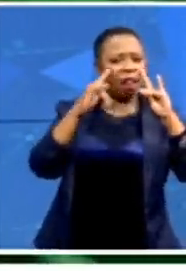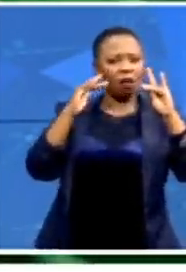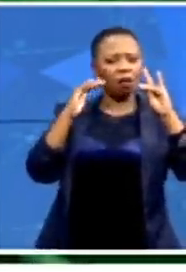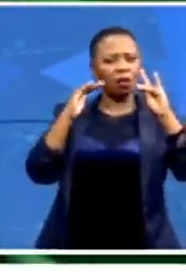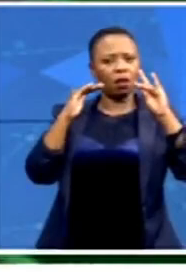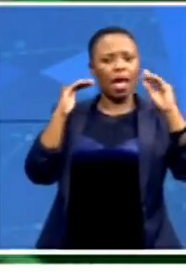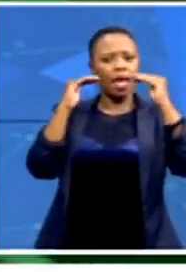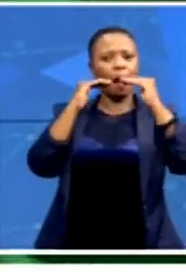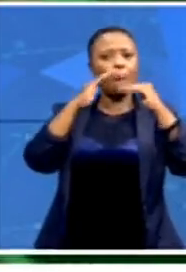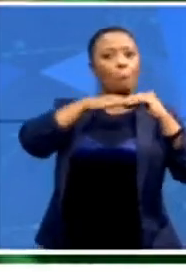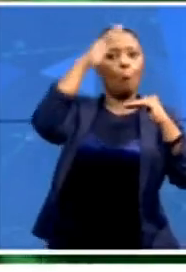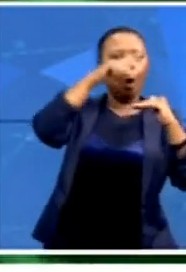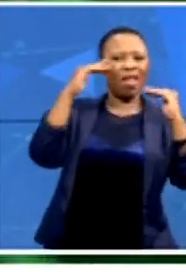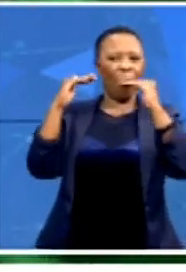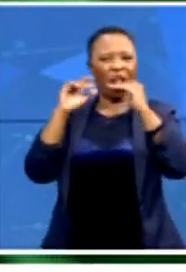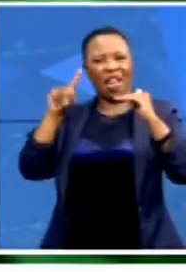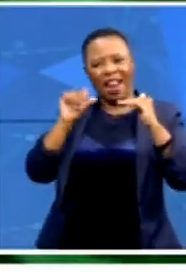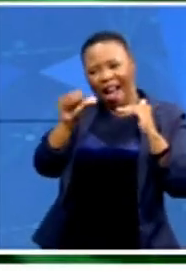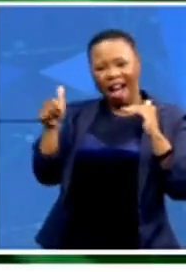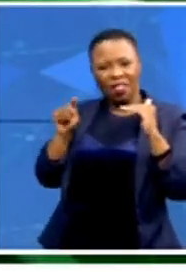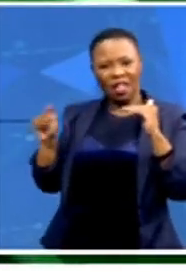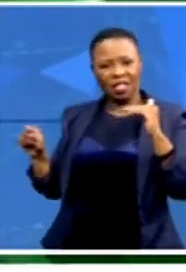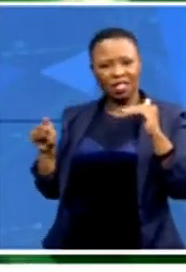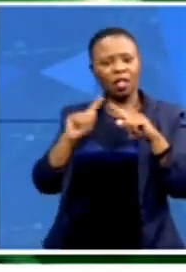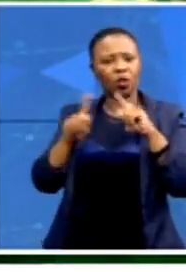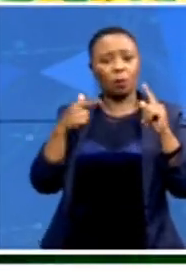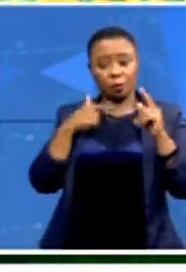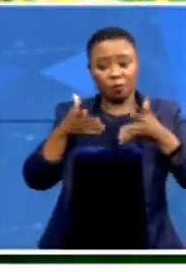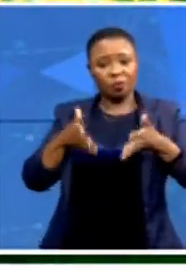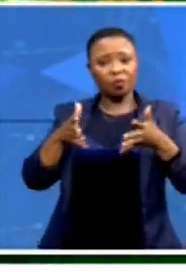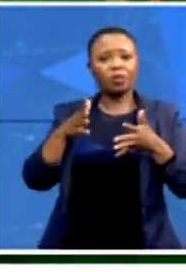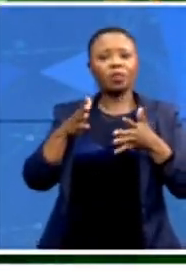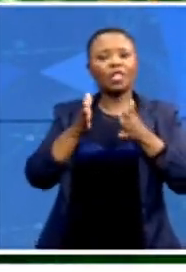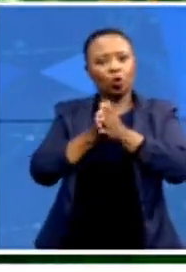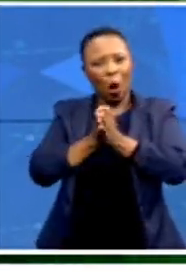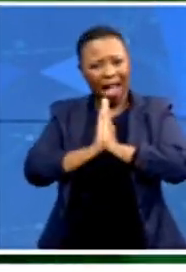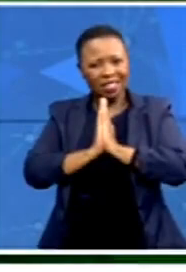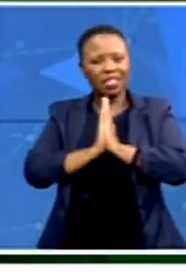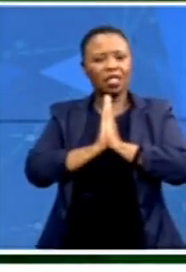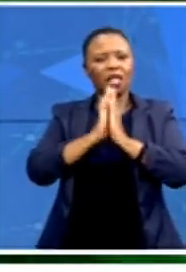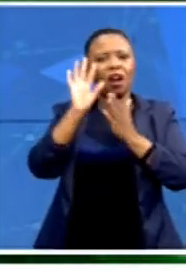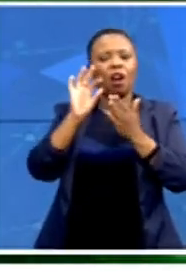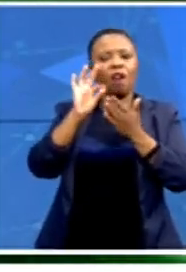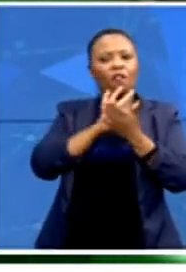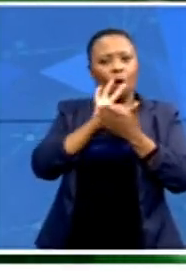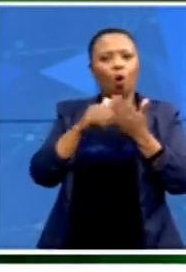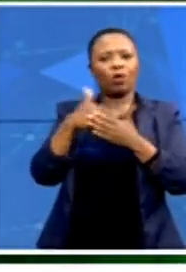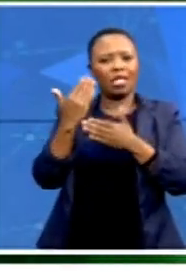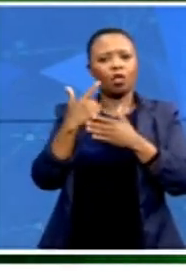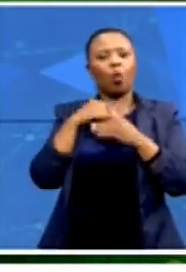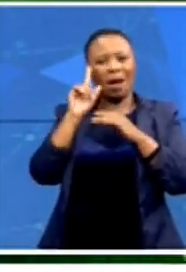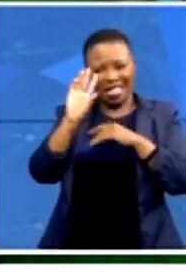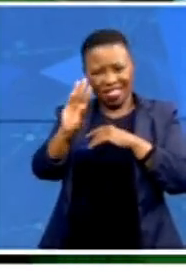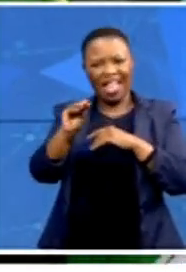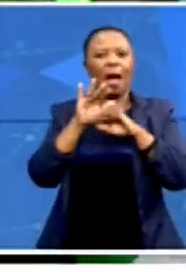Anyway, we are here to ask for votes. If vote is the act, I am just here to ask for votes, to ask people to vote for the PAC and get real